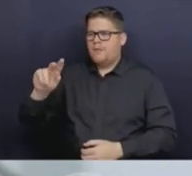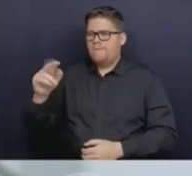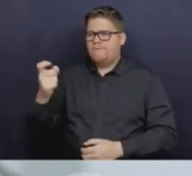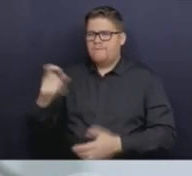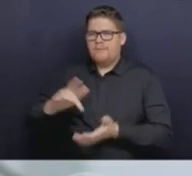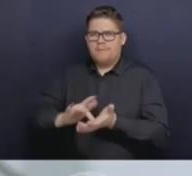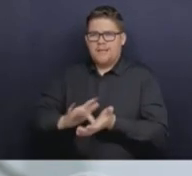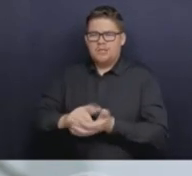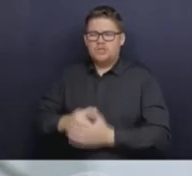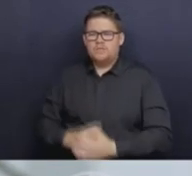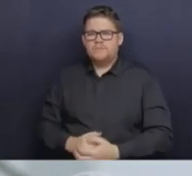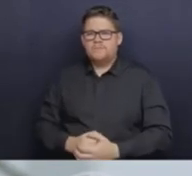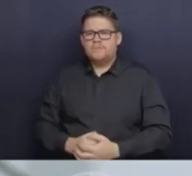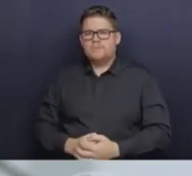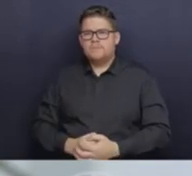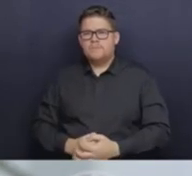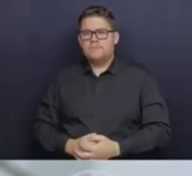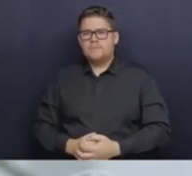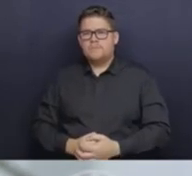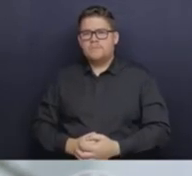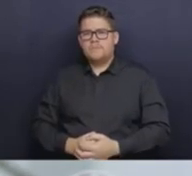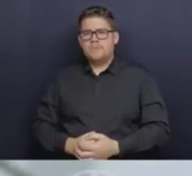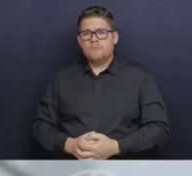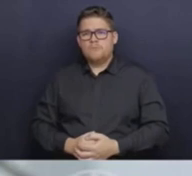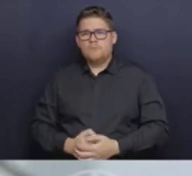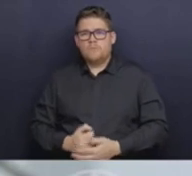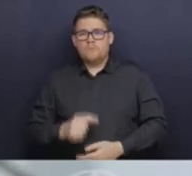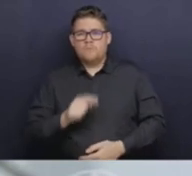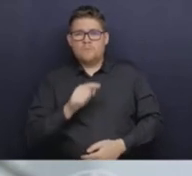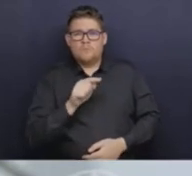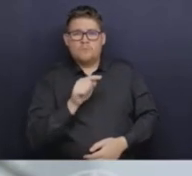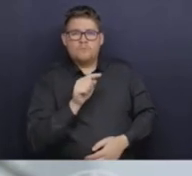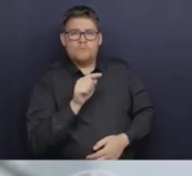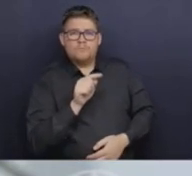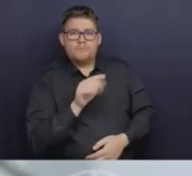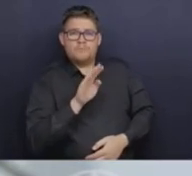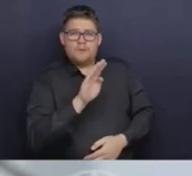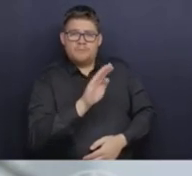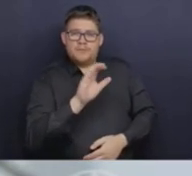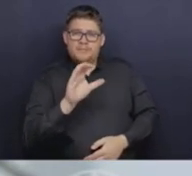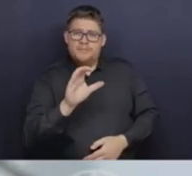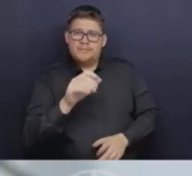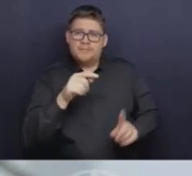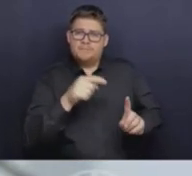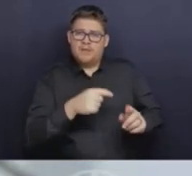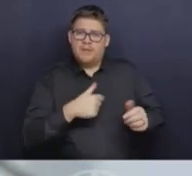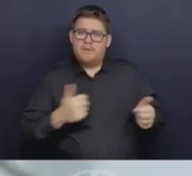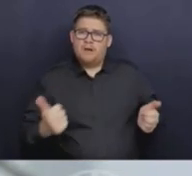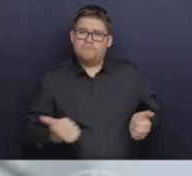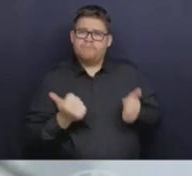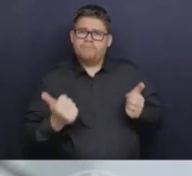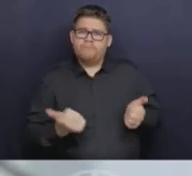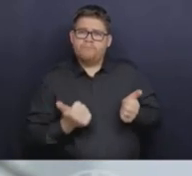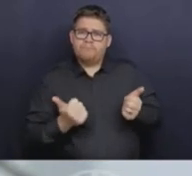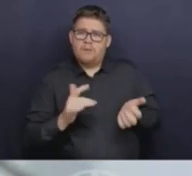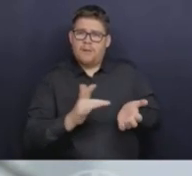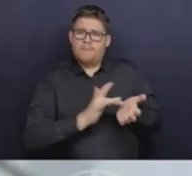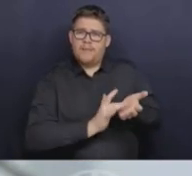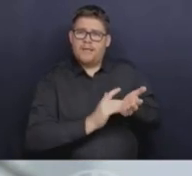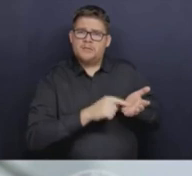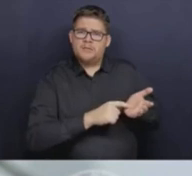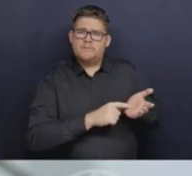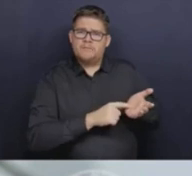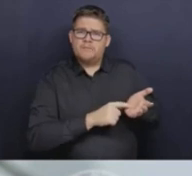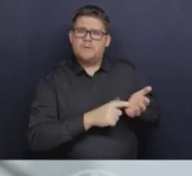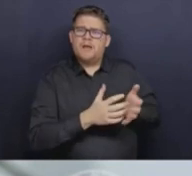how much of the stock of those doses of drugs have been used in B.C. so